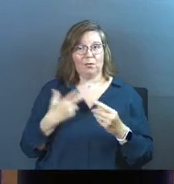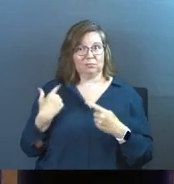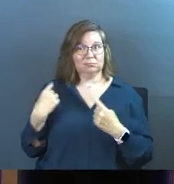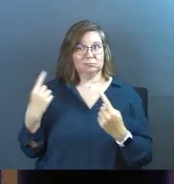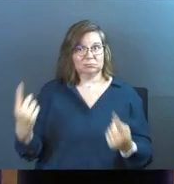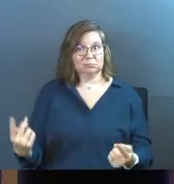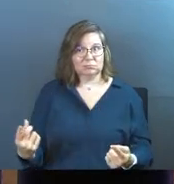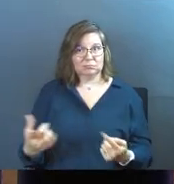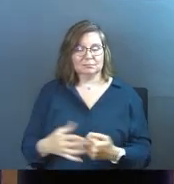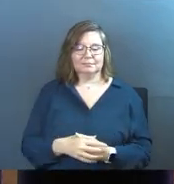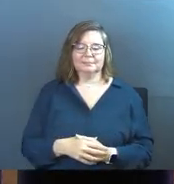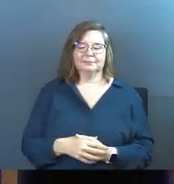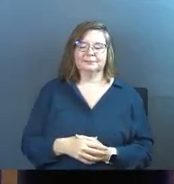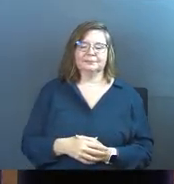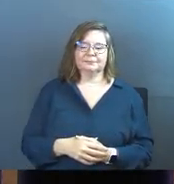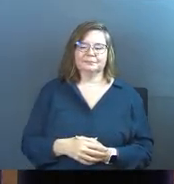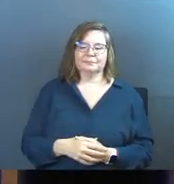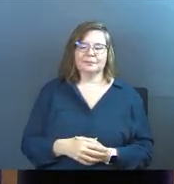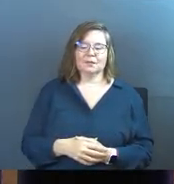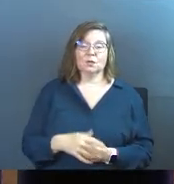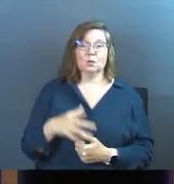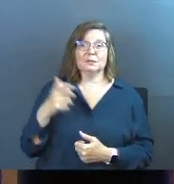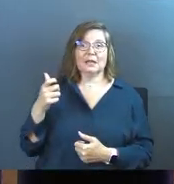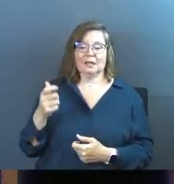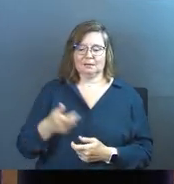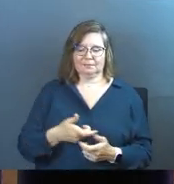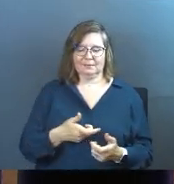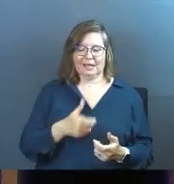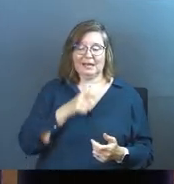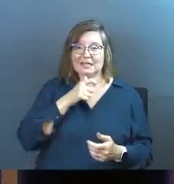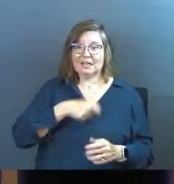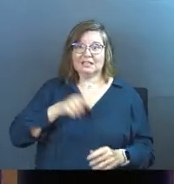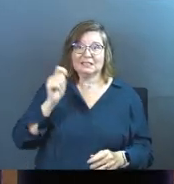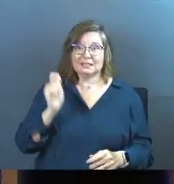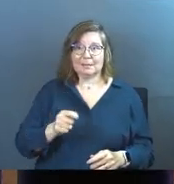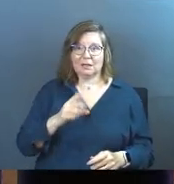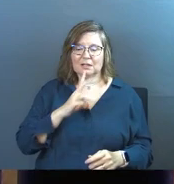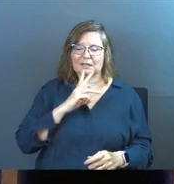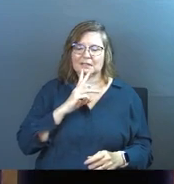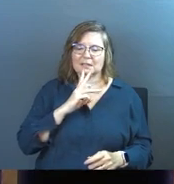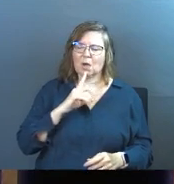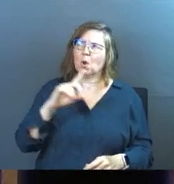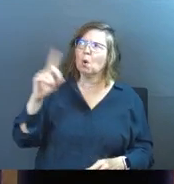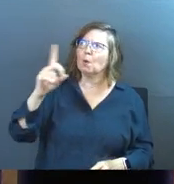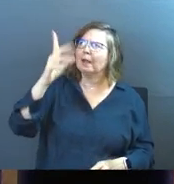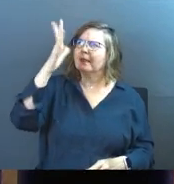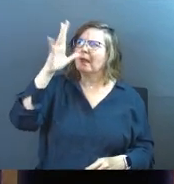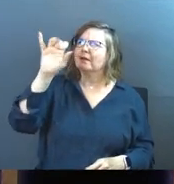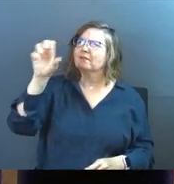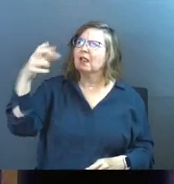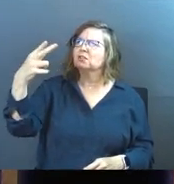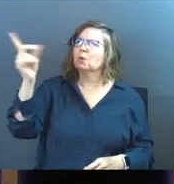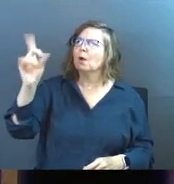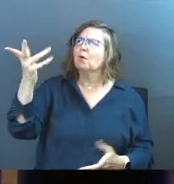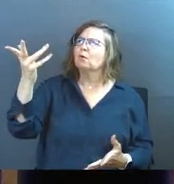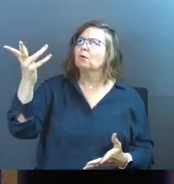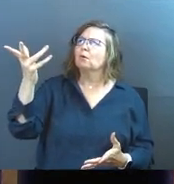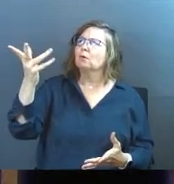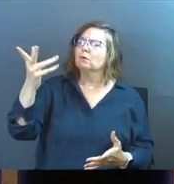along. And like, he takes that and he doesn't just smack the river. He says, where's the God of Elijah?